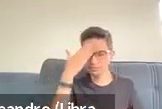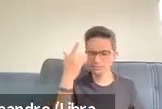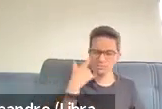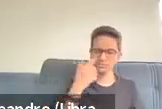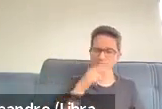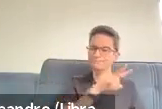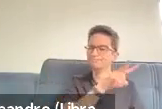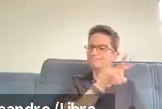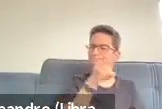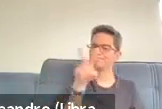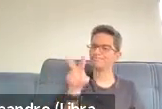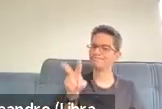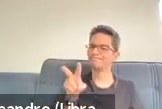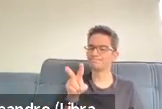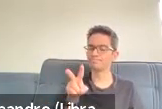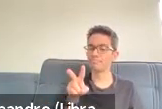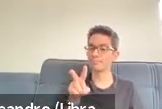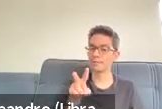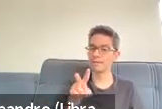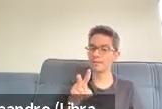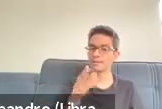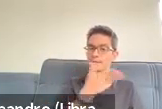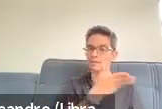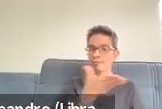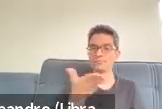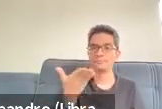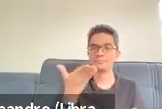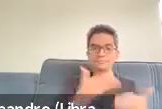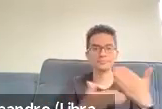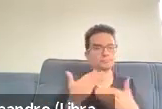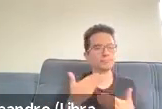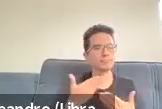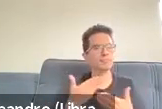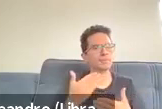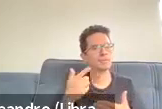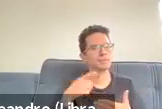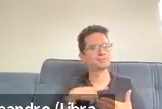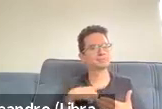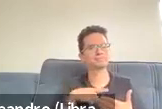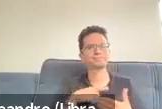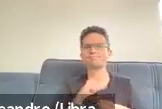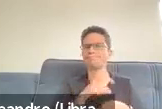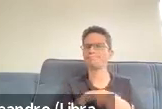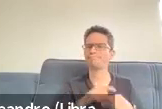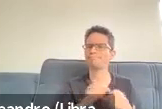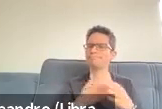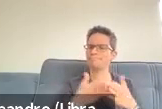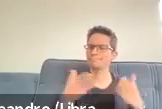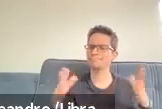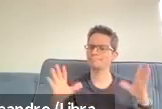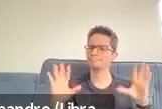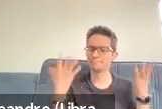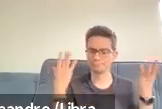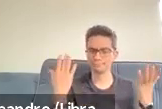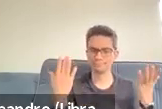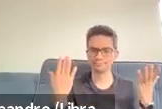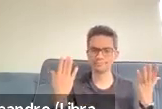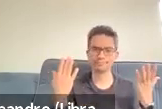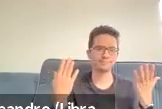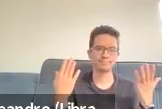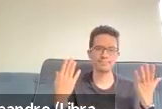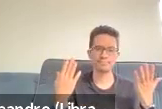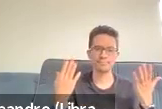time in those density maps. And then the third thing we did is to look at the role the PAs were playing the personal assistants were playing